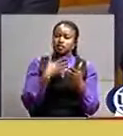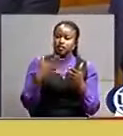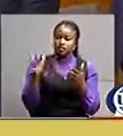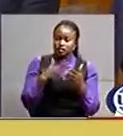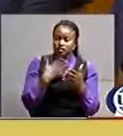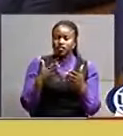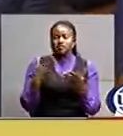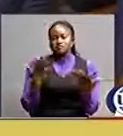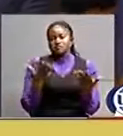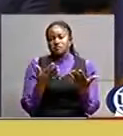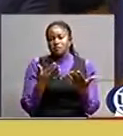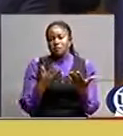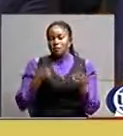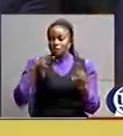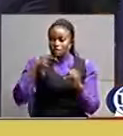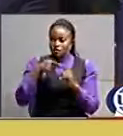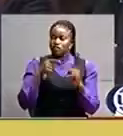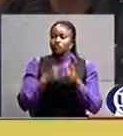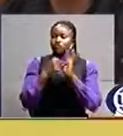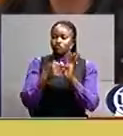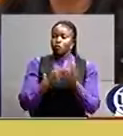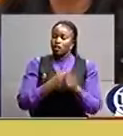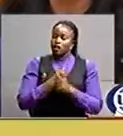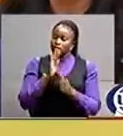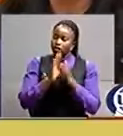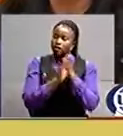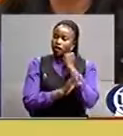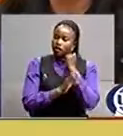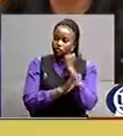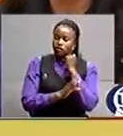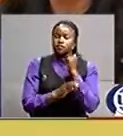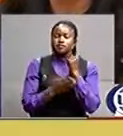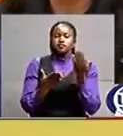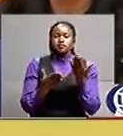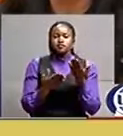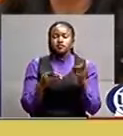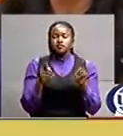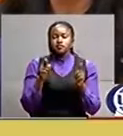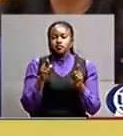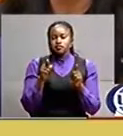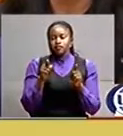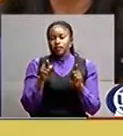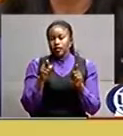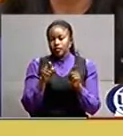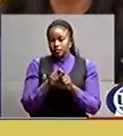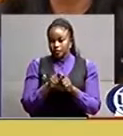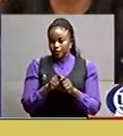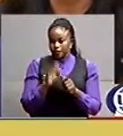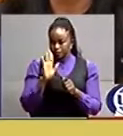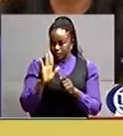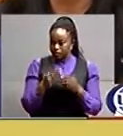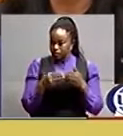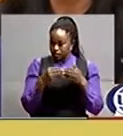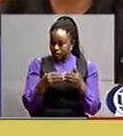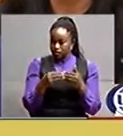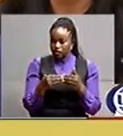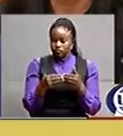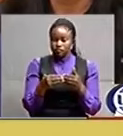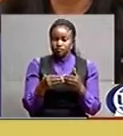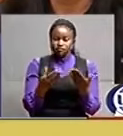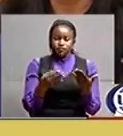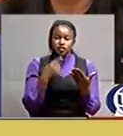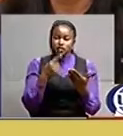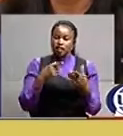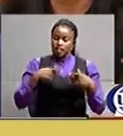sharing speeches from leading bricksters including nigel farage the british party leader said and a quote let us